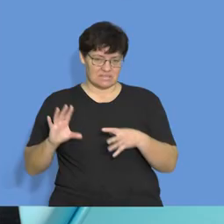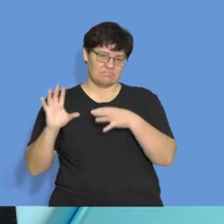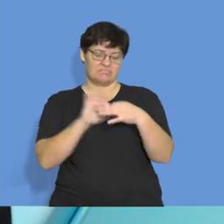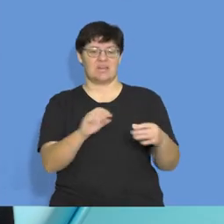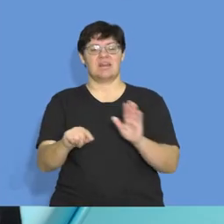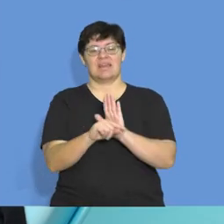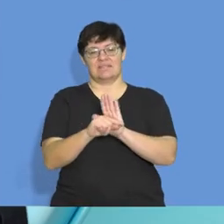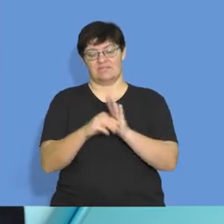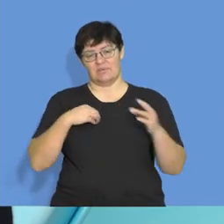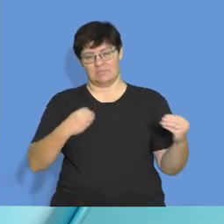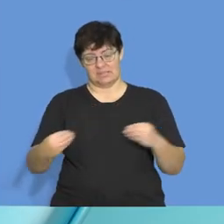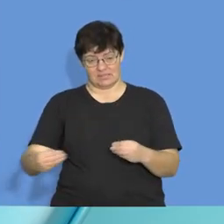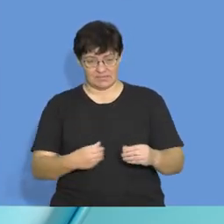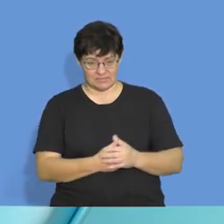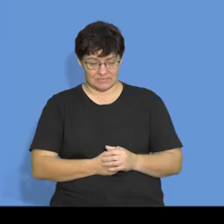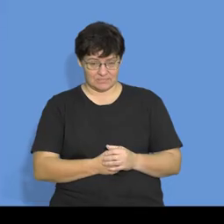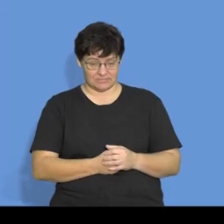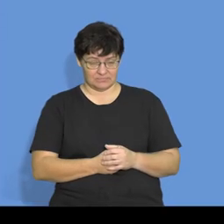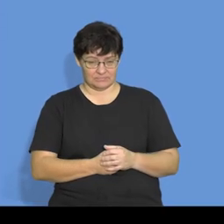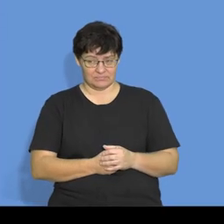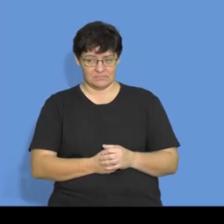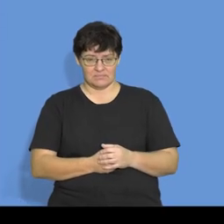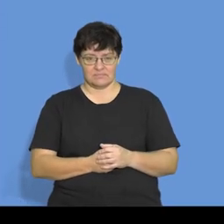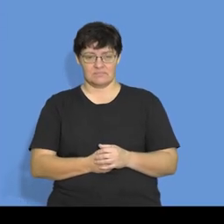your business. Right? Then,